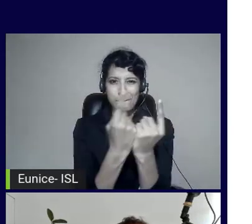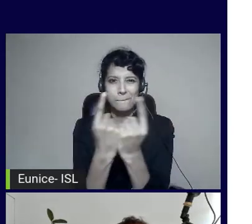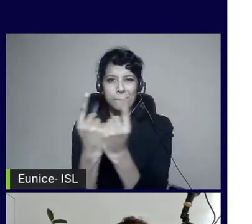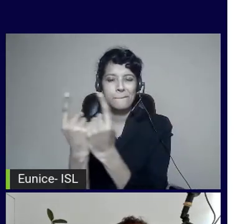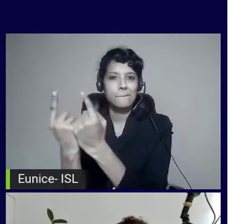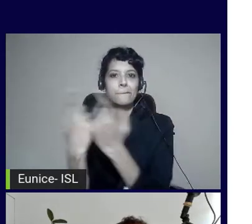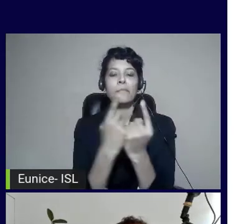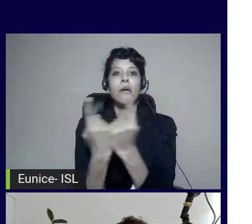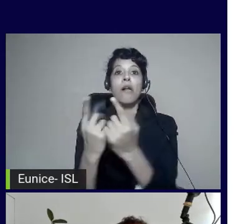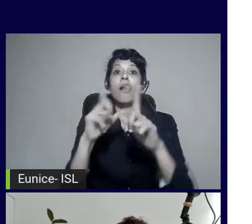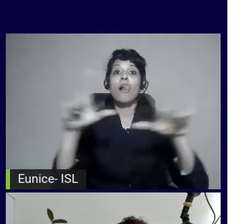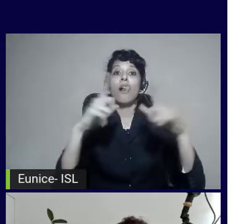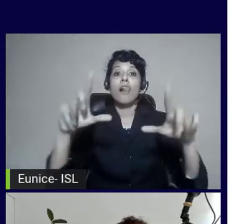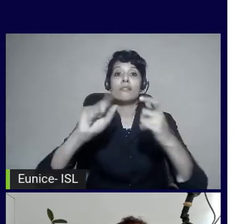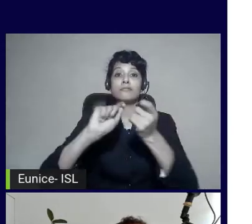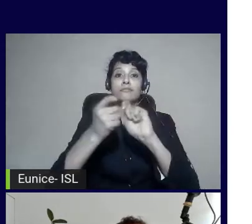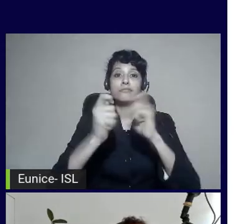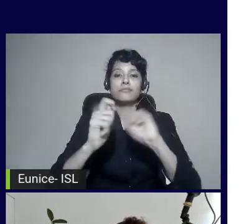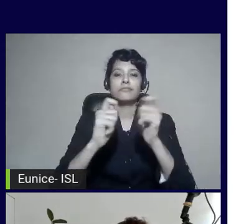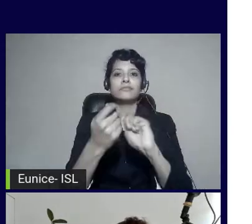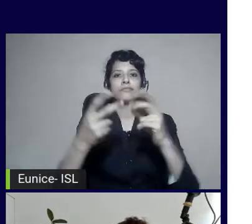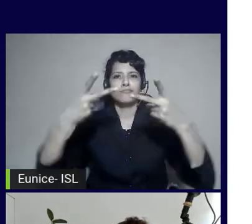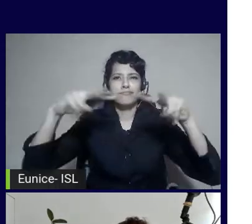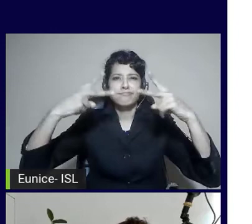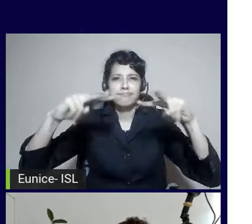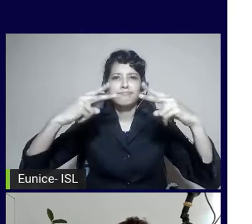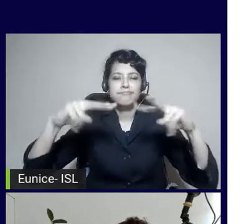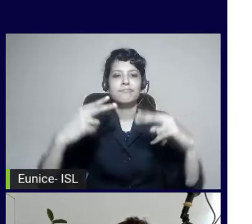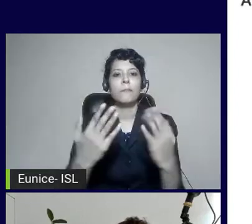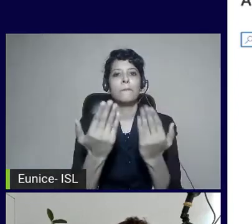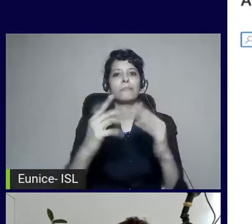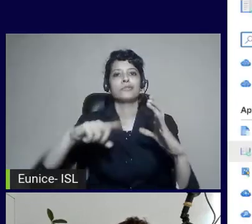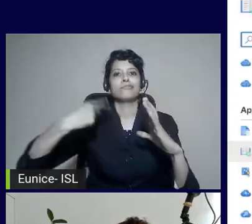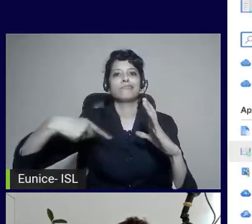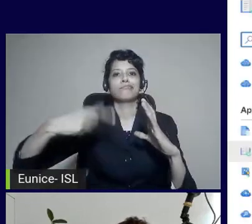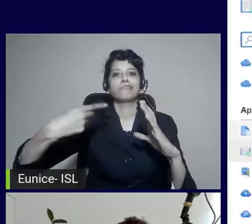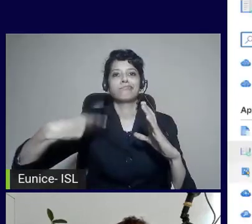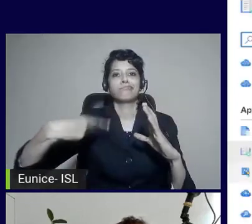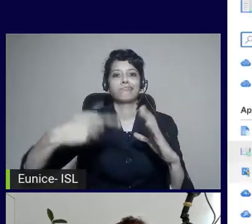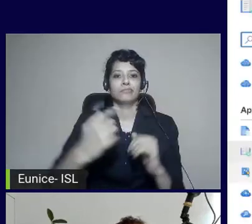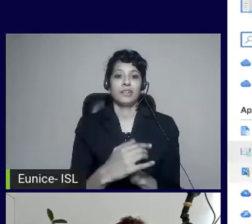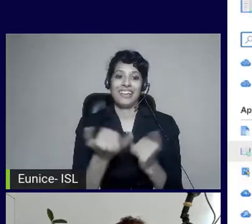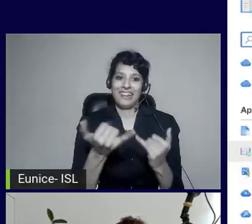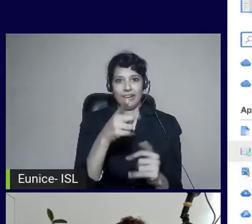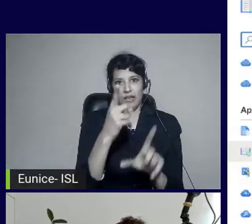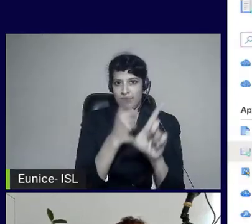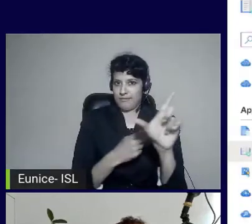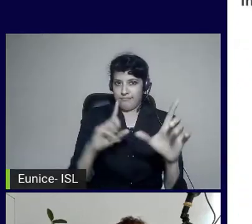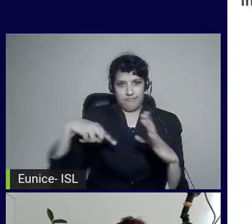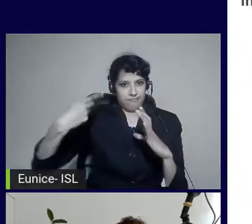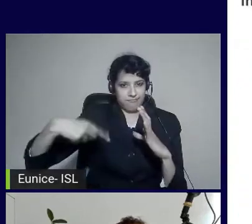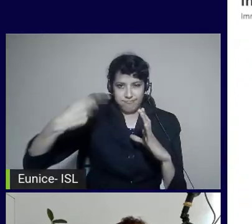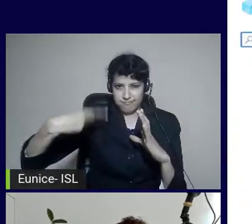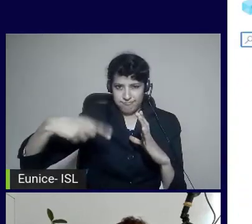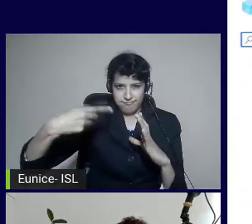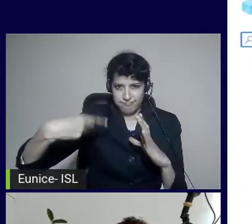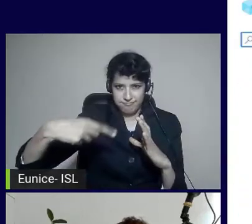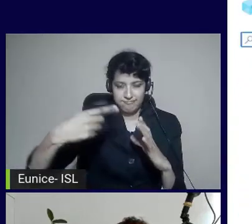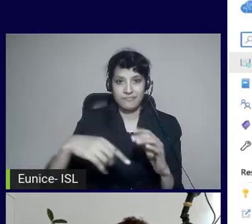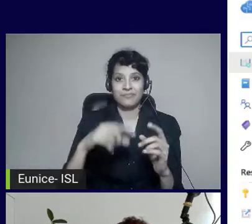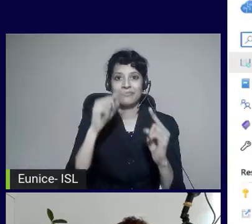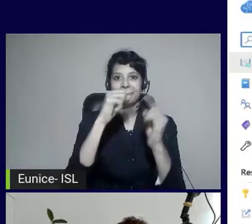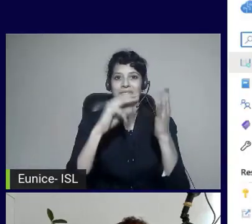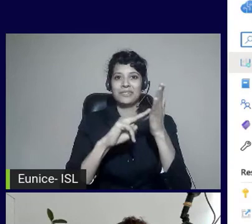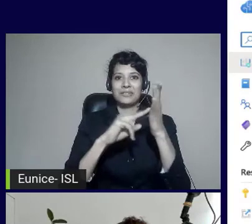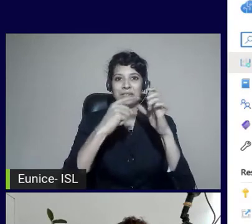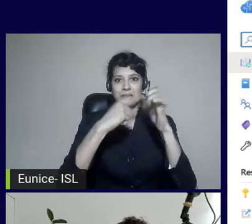languages. So if I go to Immersive Reader, now I've run this Immersive Reader now for about a year. And I want to show you the cost